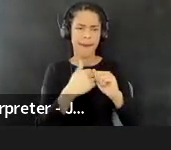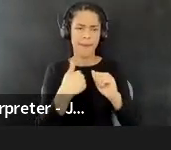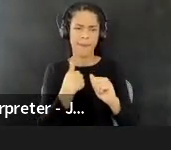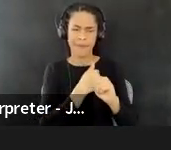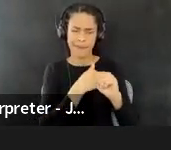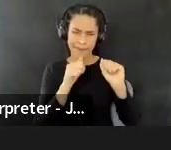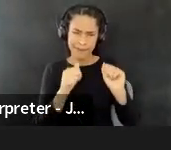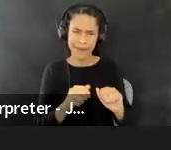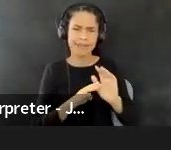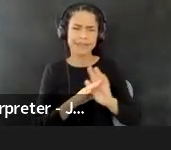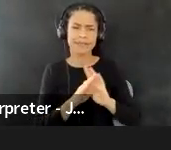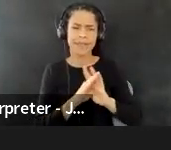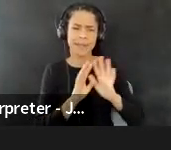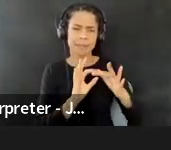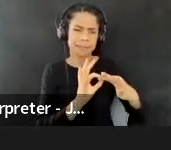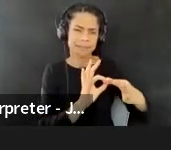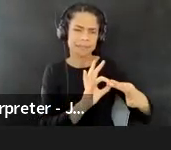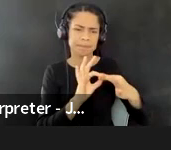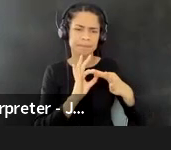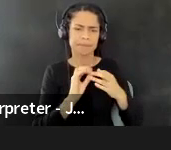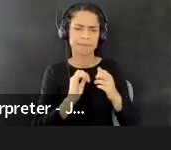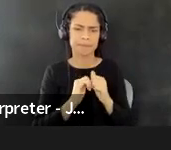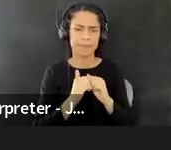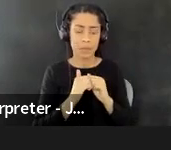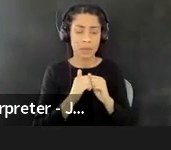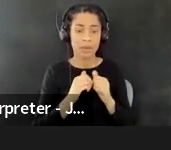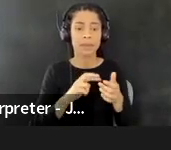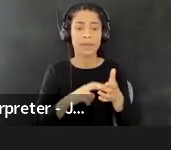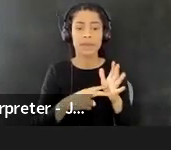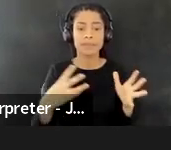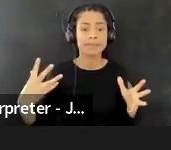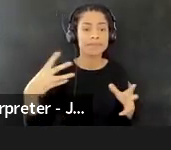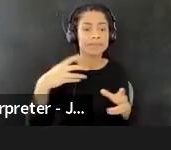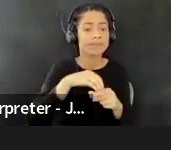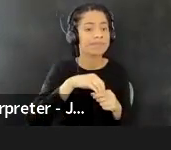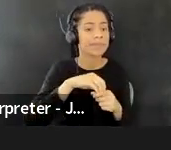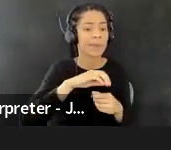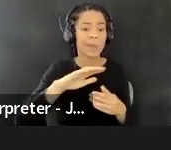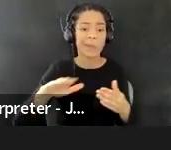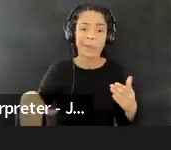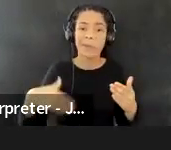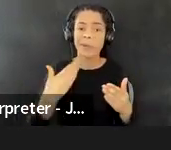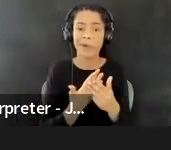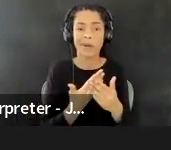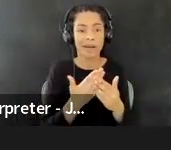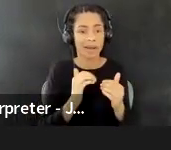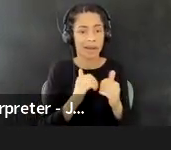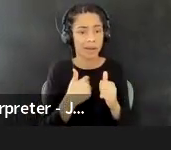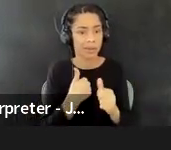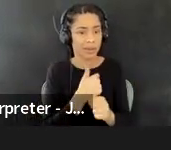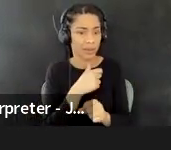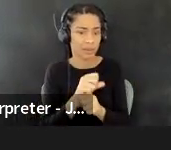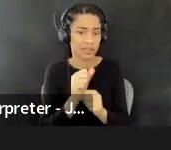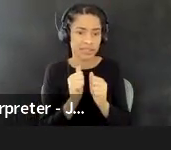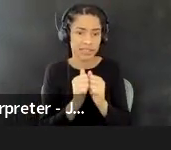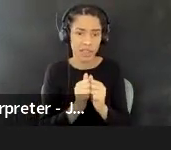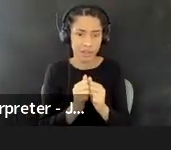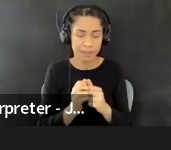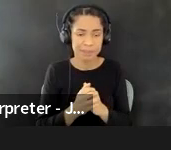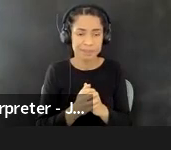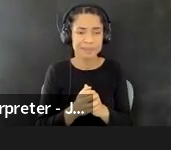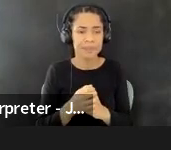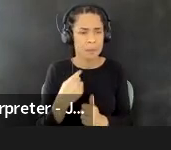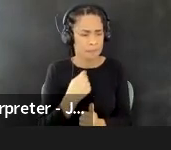And, um, um, and that can incorporate any and all of the ways we work together. So, uh, there was real hunger for creating a series,